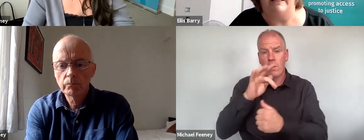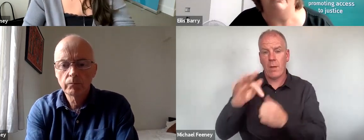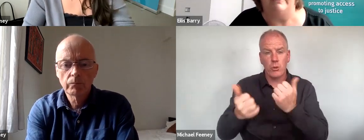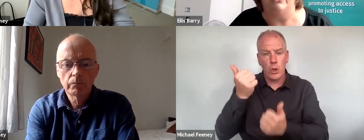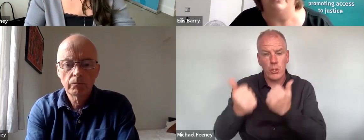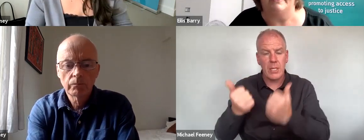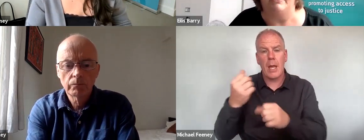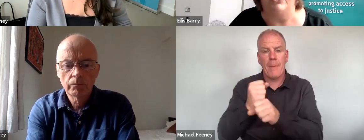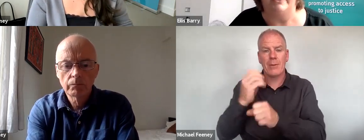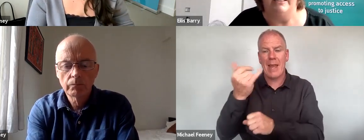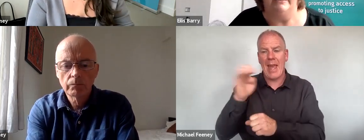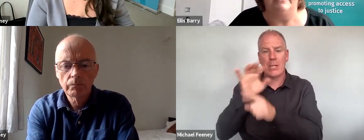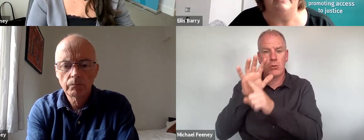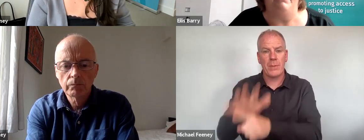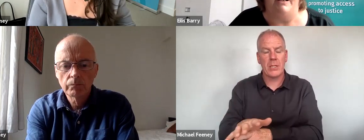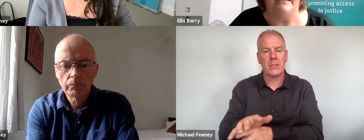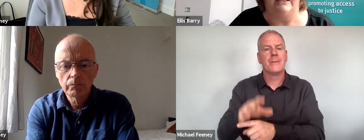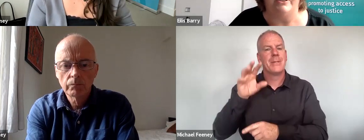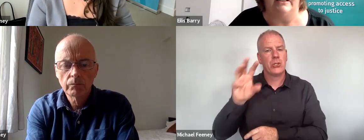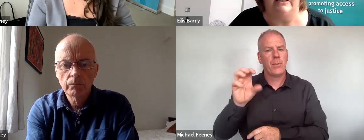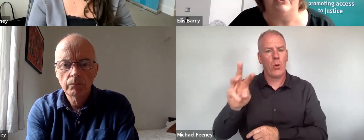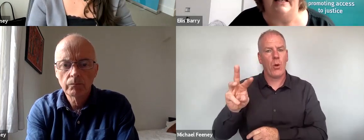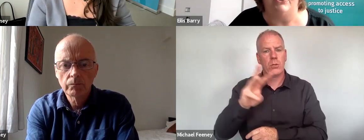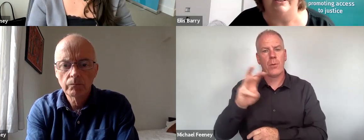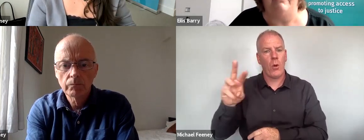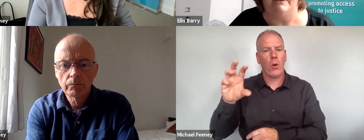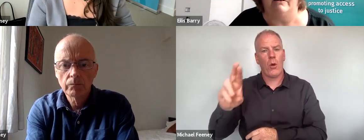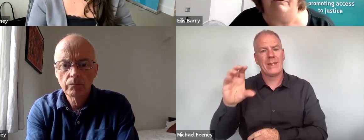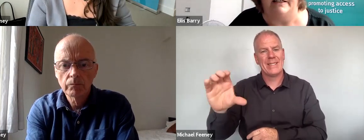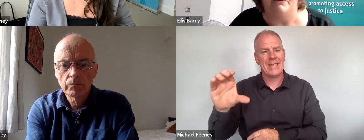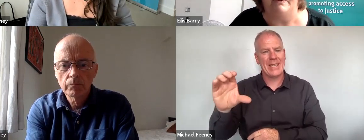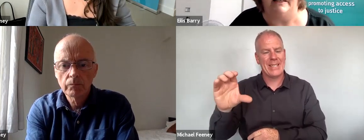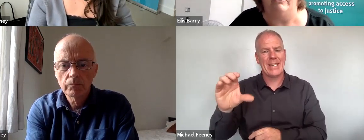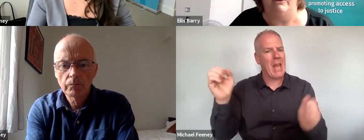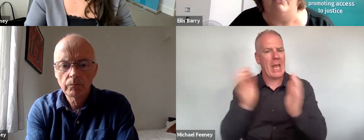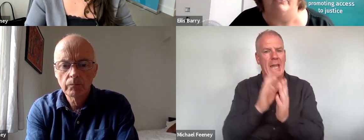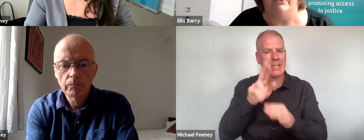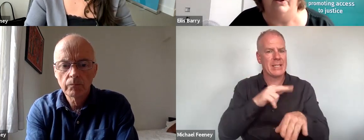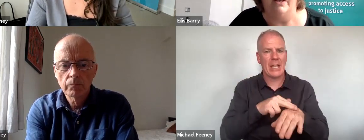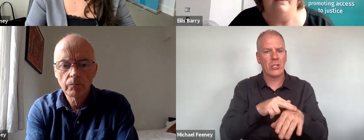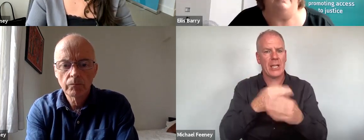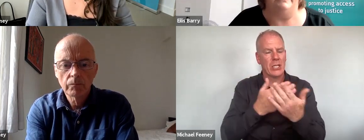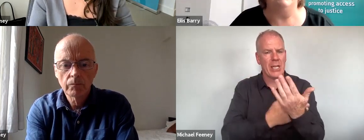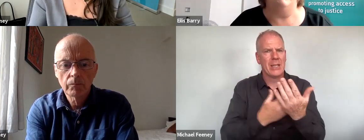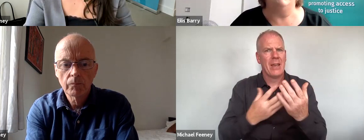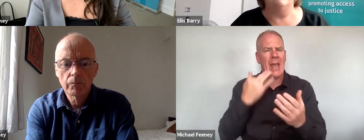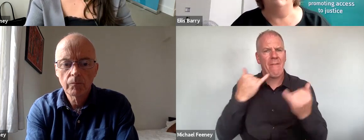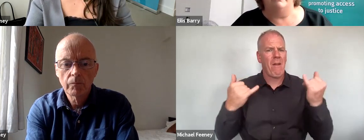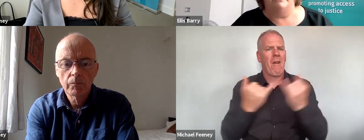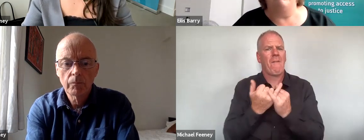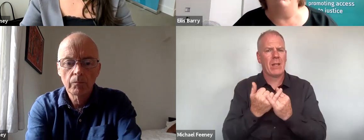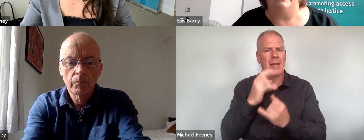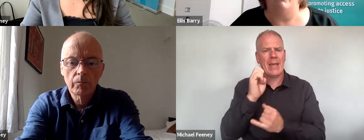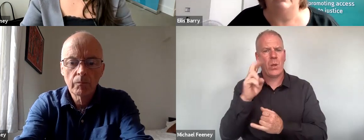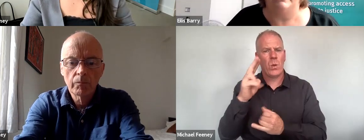that the Workplace Relations Commission can disapply national legislation if it conflicts with EU law. That case went on